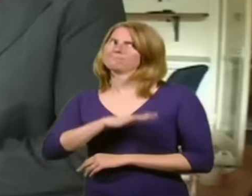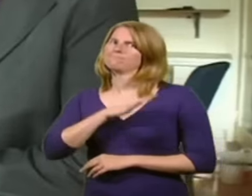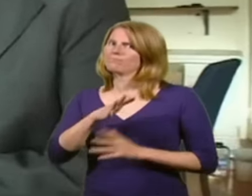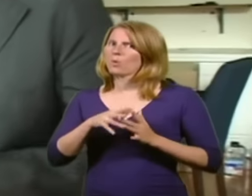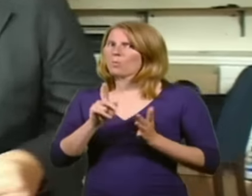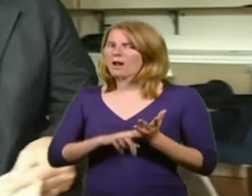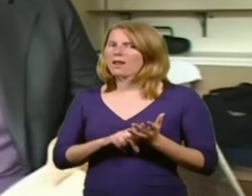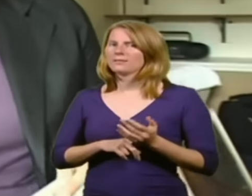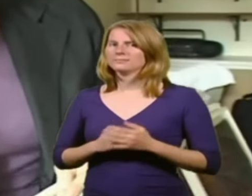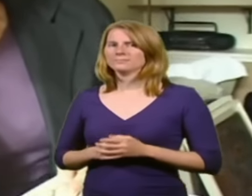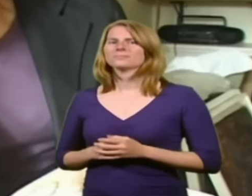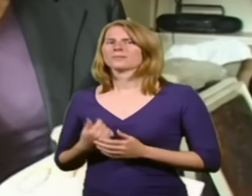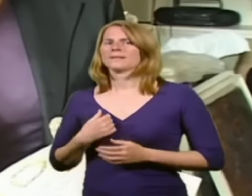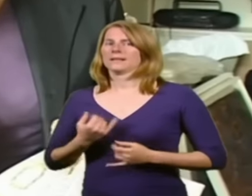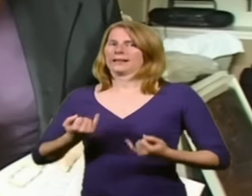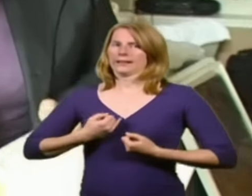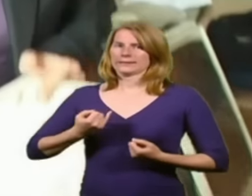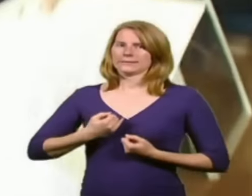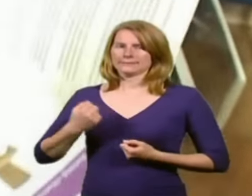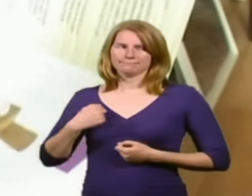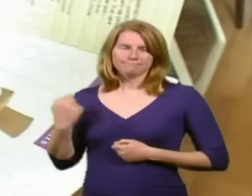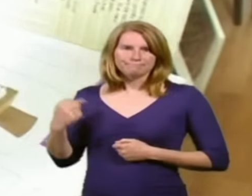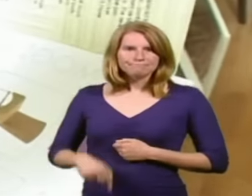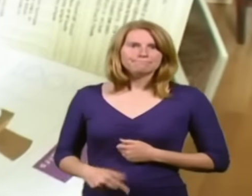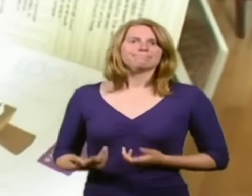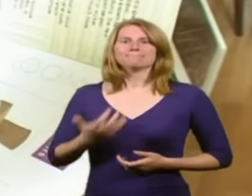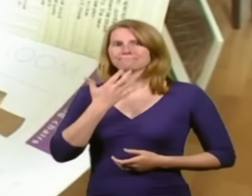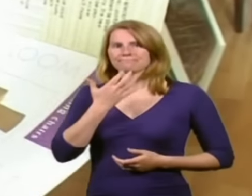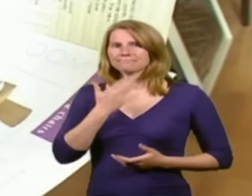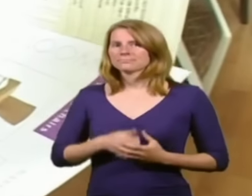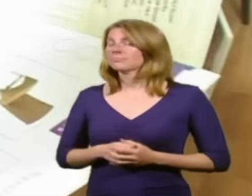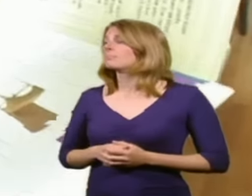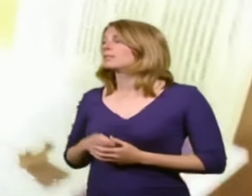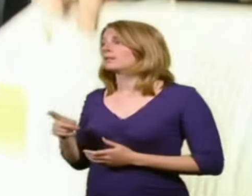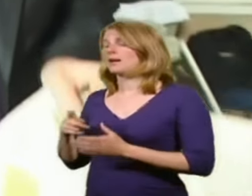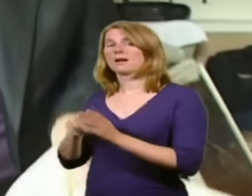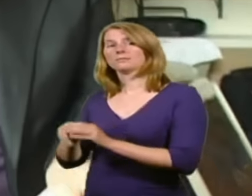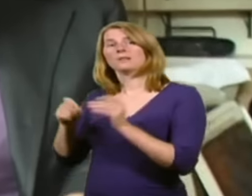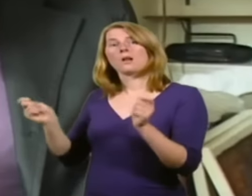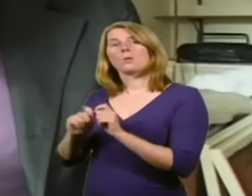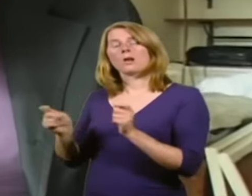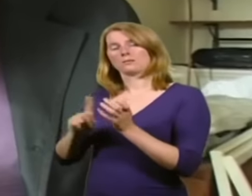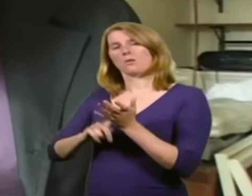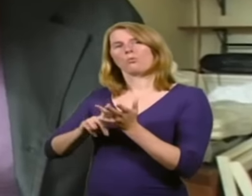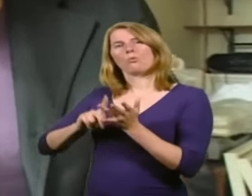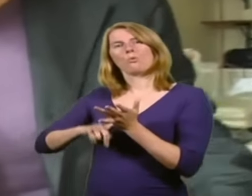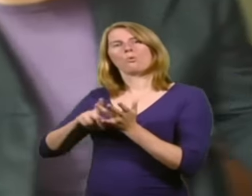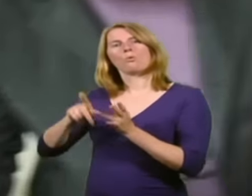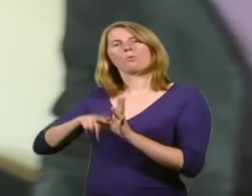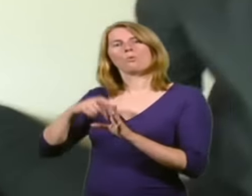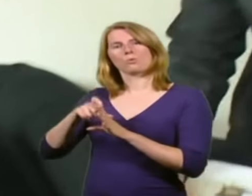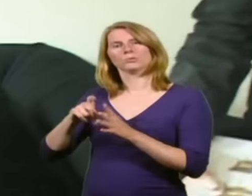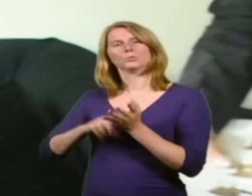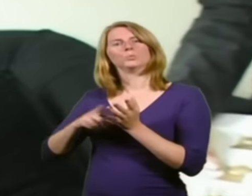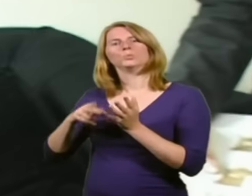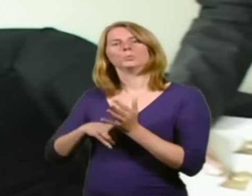round. Meanwhile, Anne's unearthed a catalogue of Lloyd Loom furniture, which is actually manufactured by Will's parents. I can't believe you didn't tell